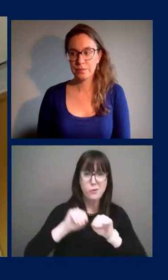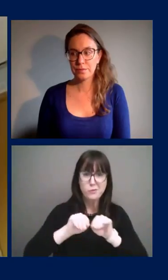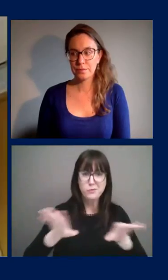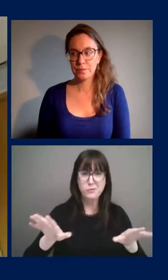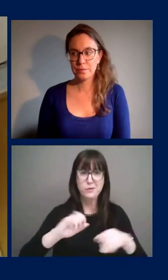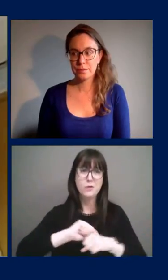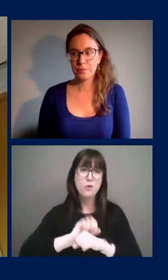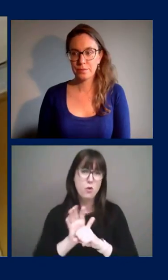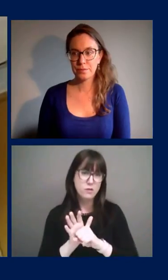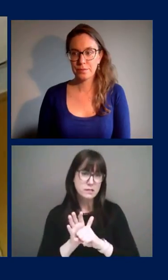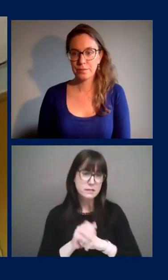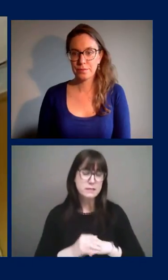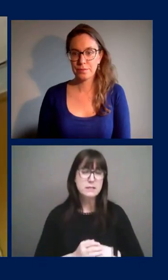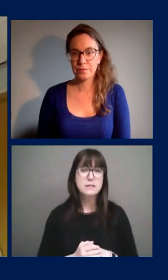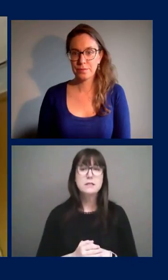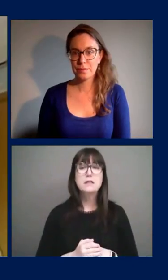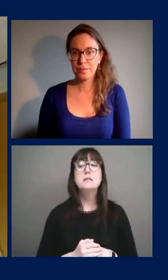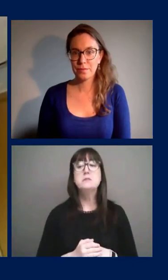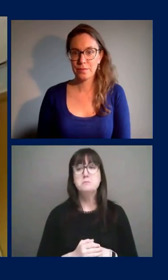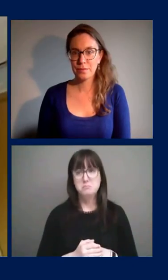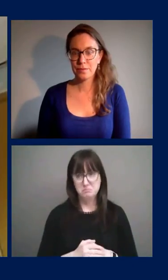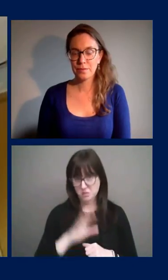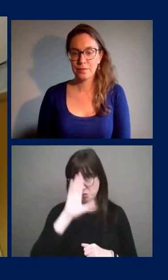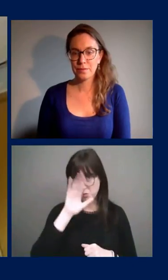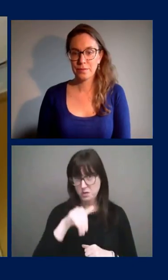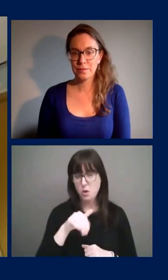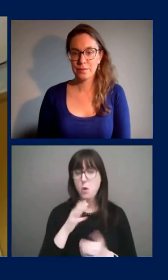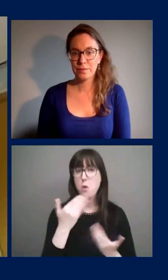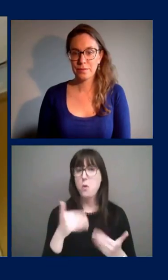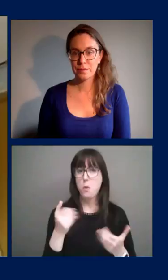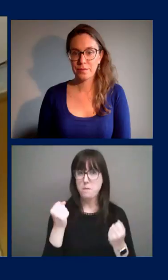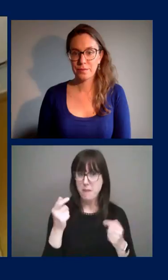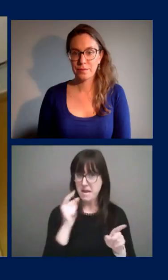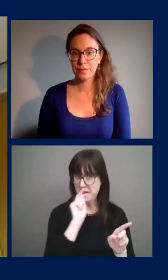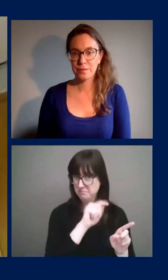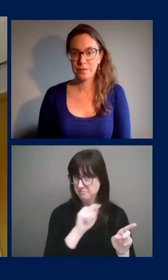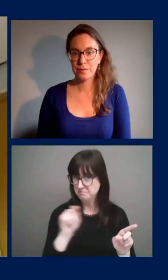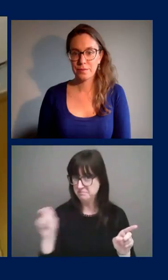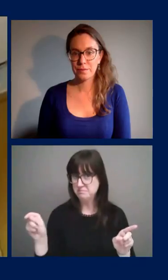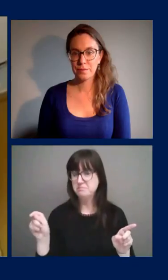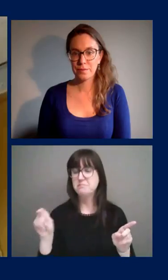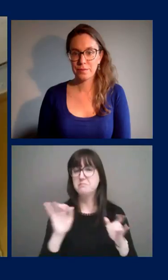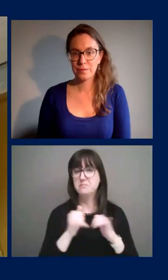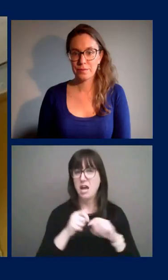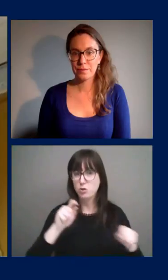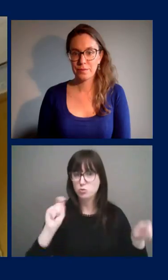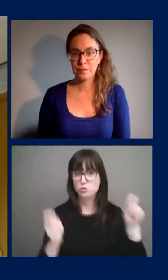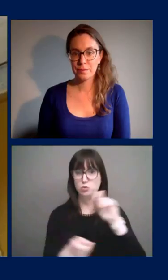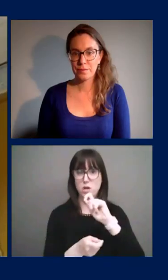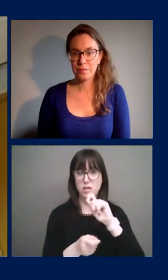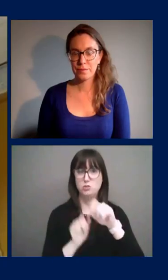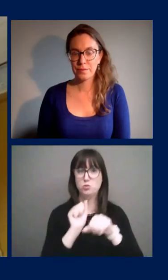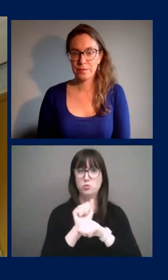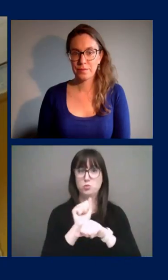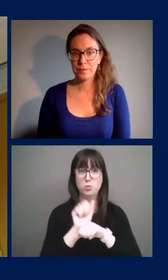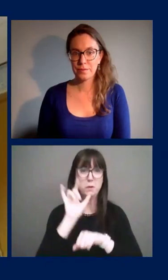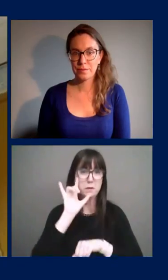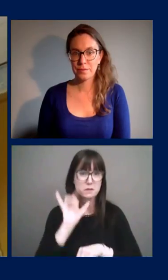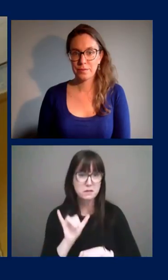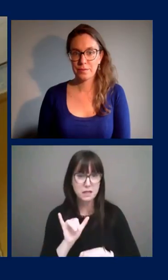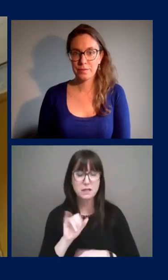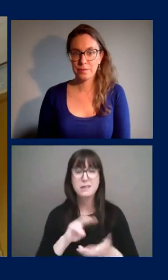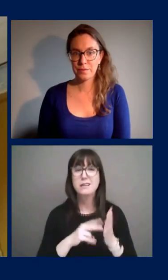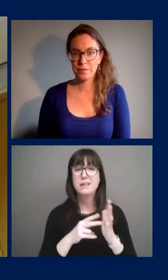And so, uh, we know that many measures are being taken to change the way workplaces function in terms of increasing